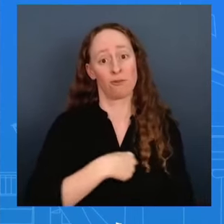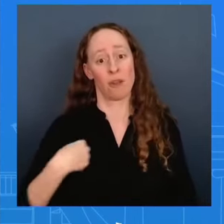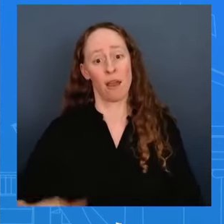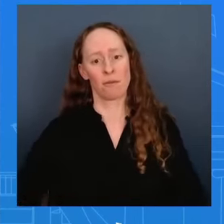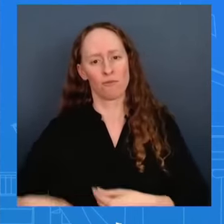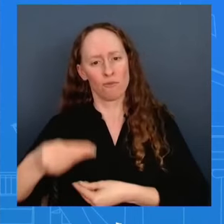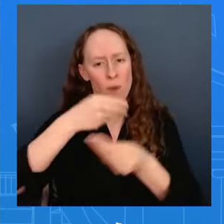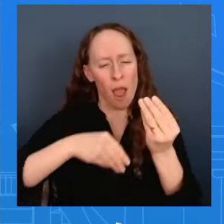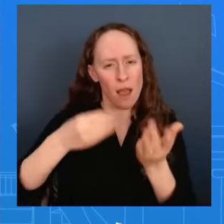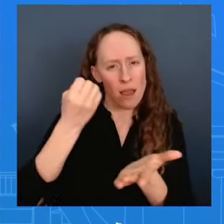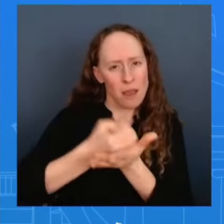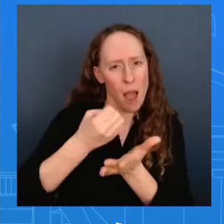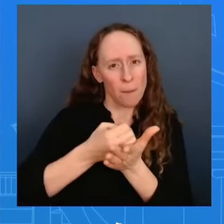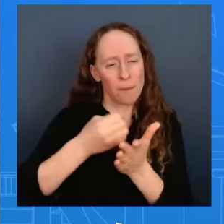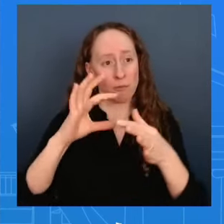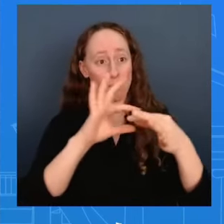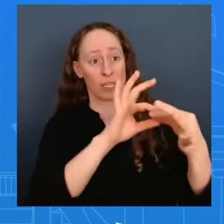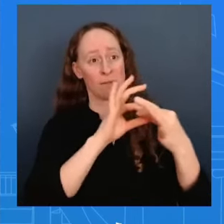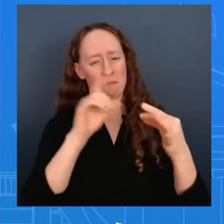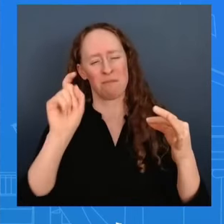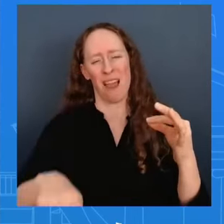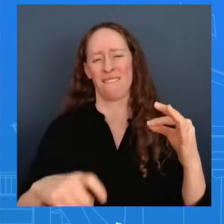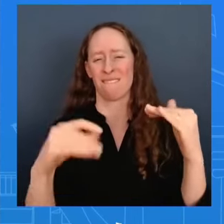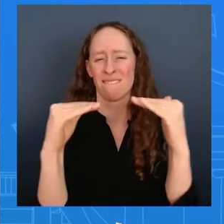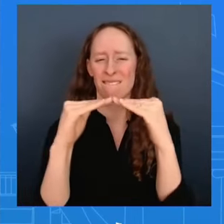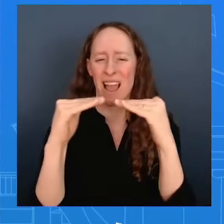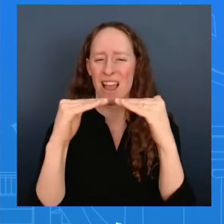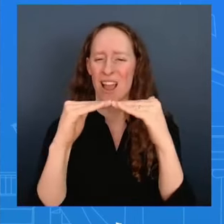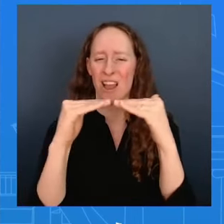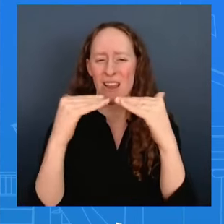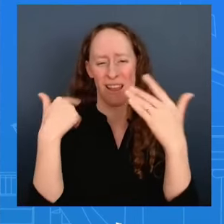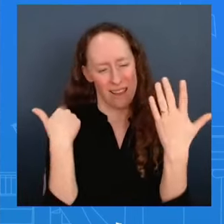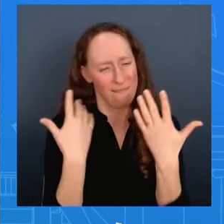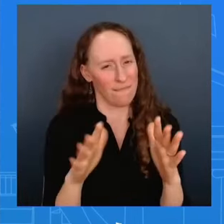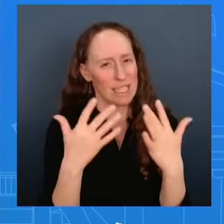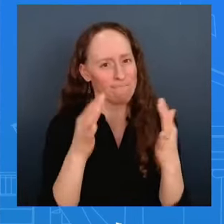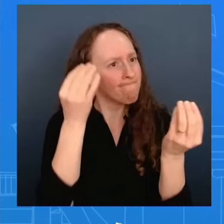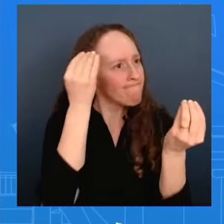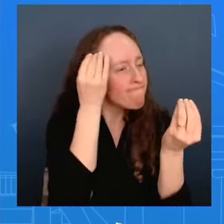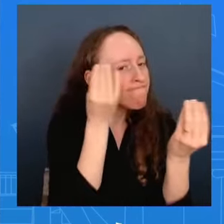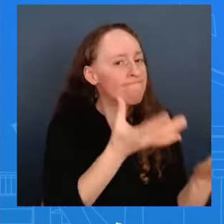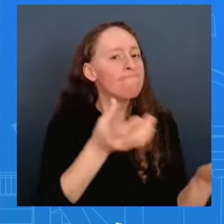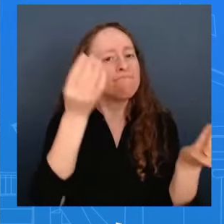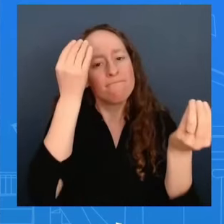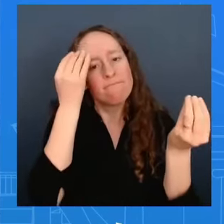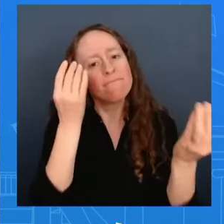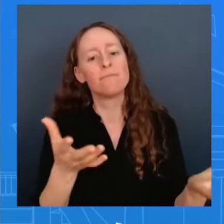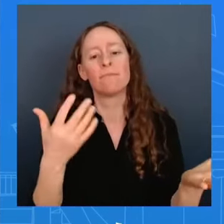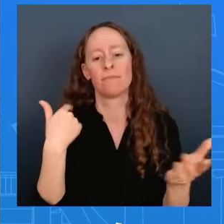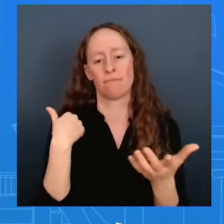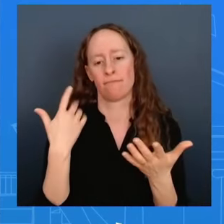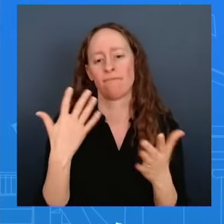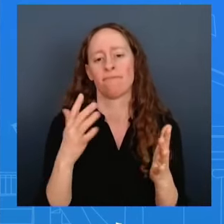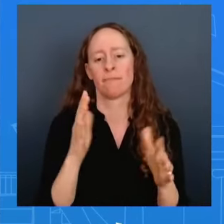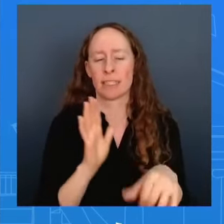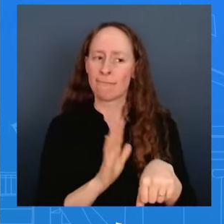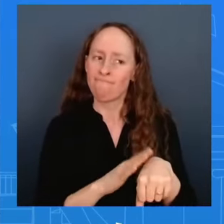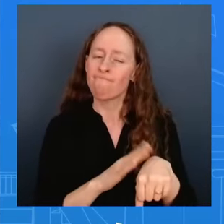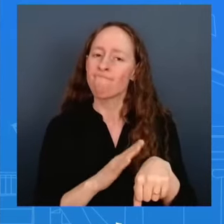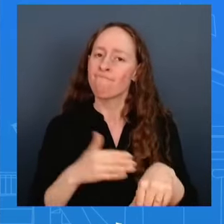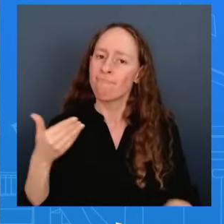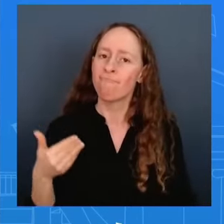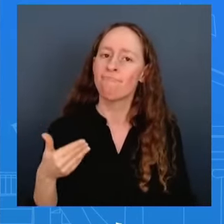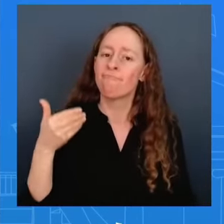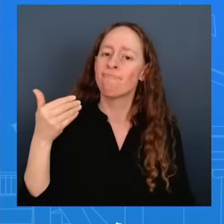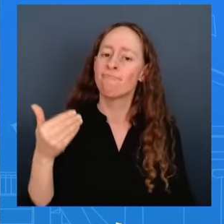uh i did offer uh my counterpart the courtesy of a notification uh this does not come as a surprise should not come as